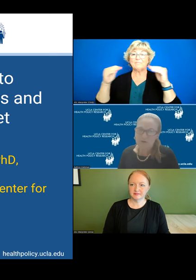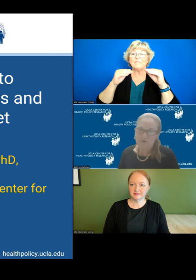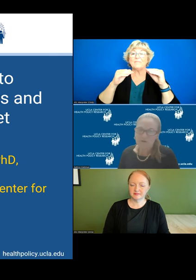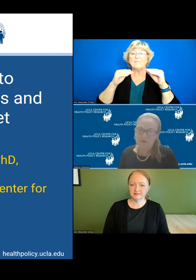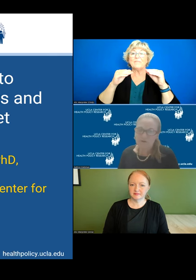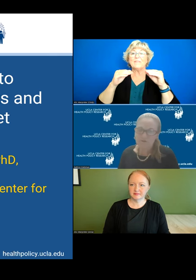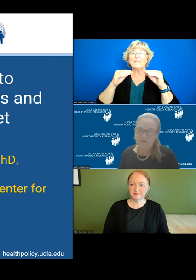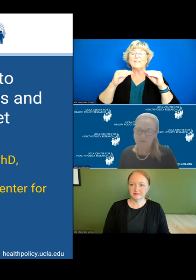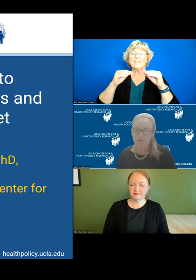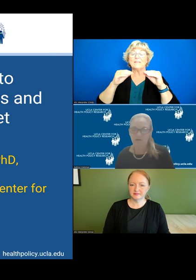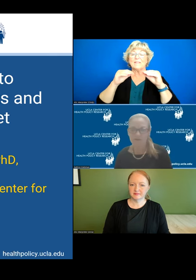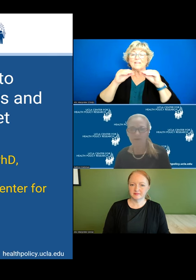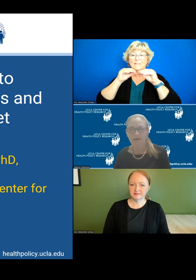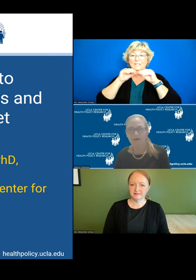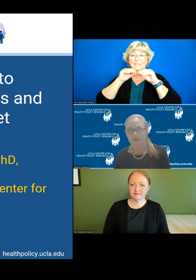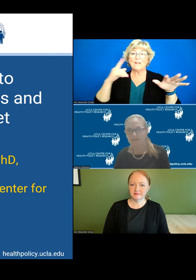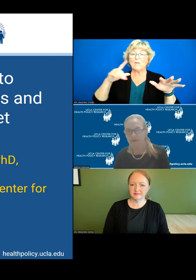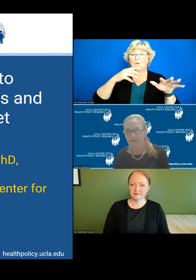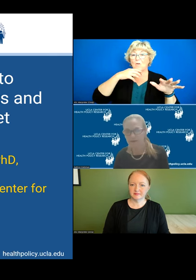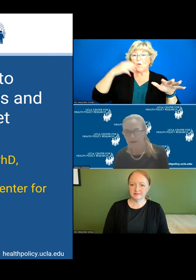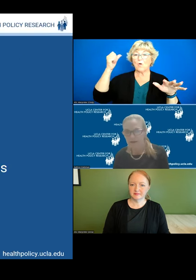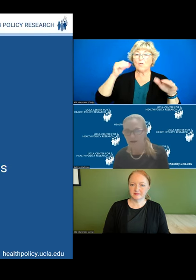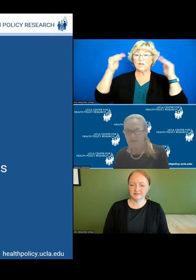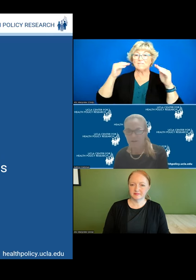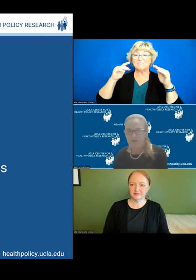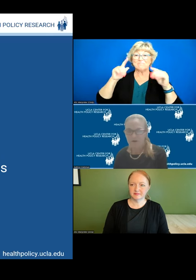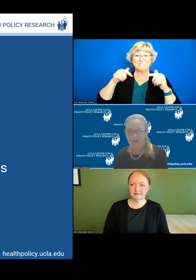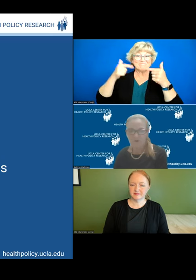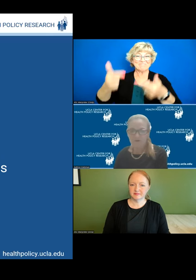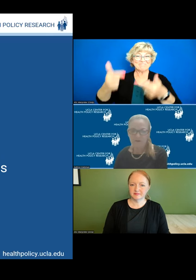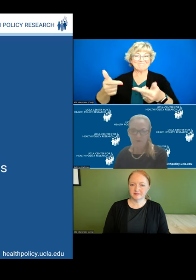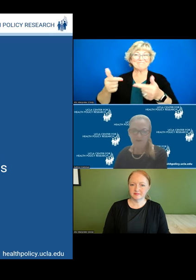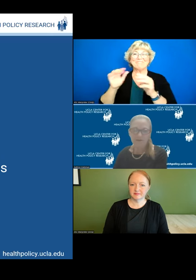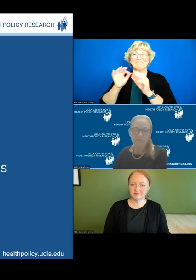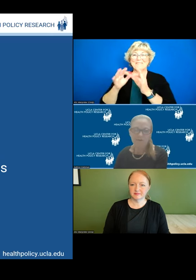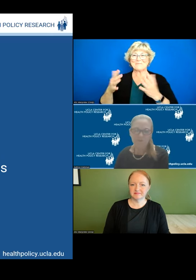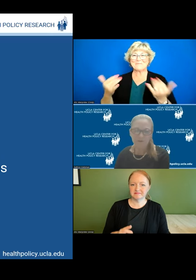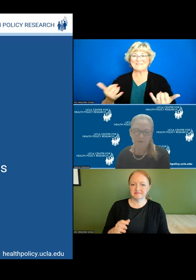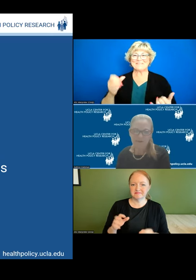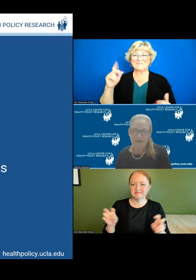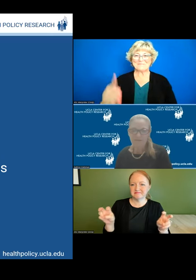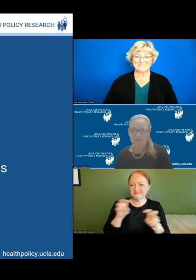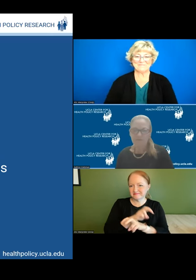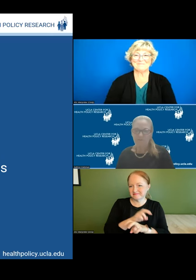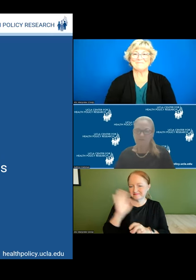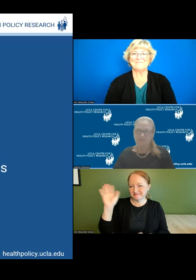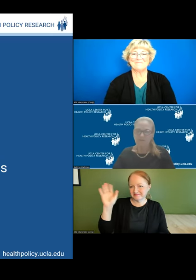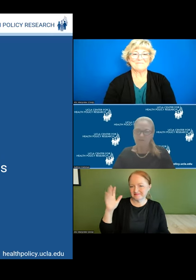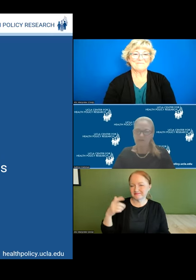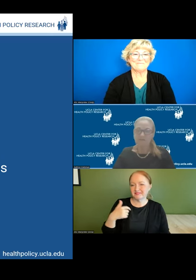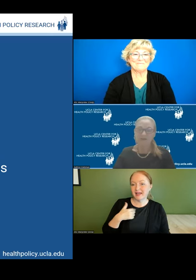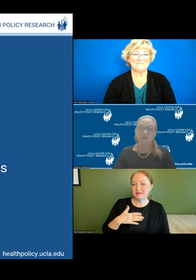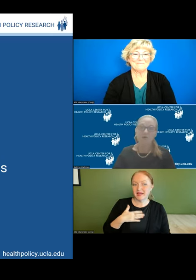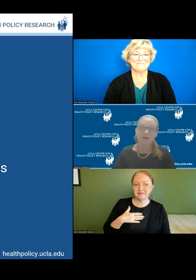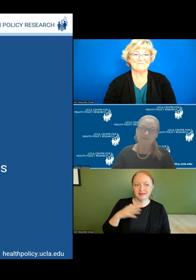resources among older adults who are struggling to make ends meet so i'm going to turn it over to melda i'm so pleased that she's able to